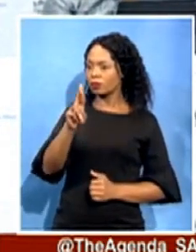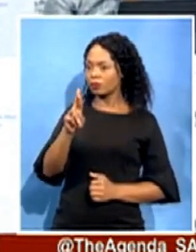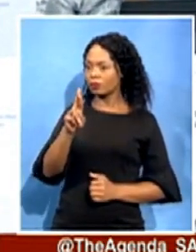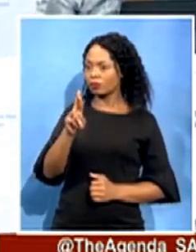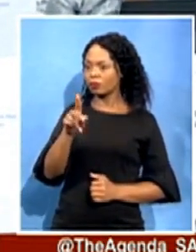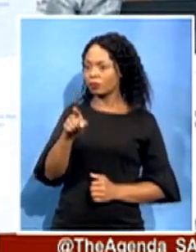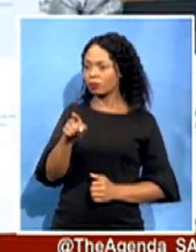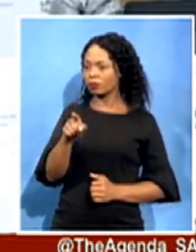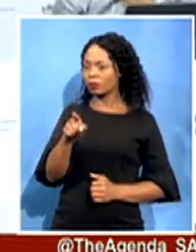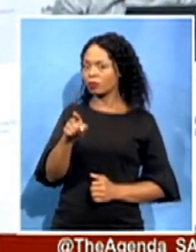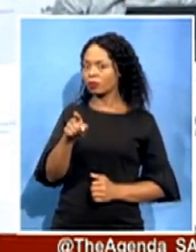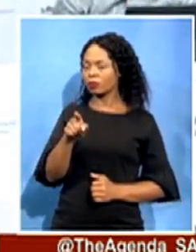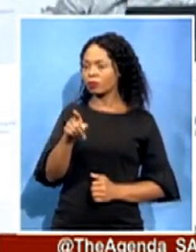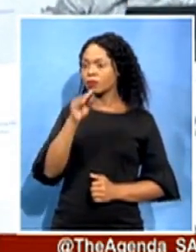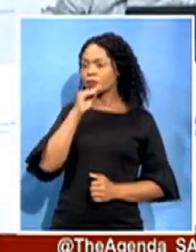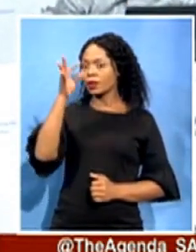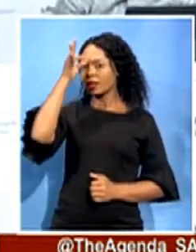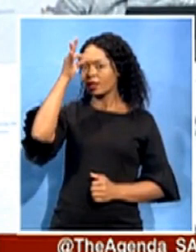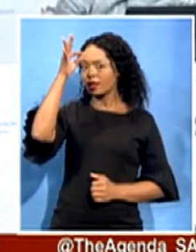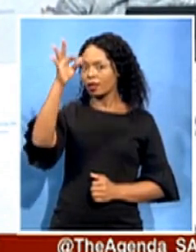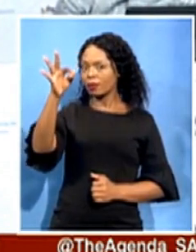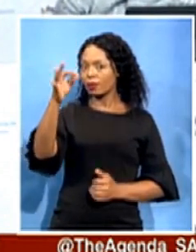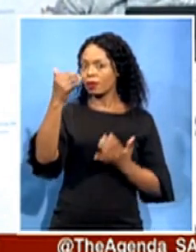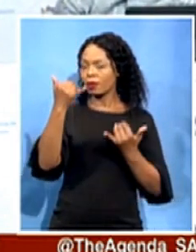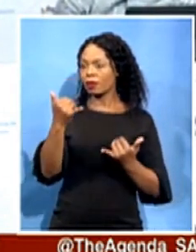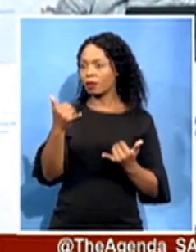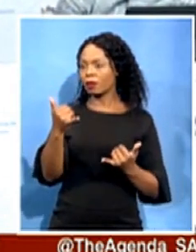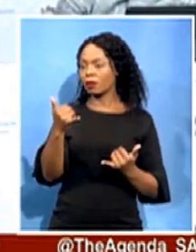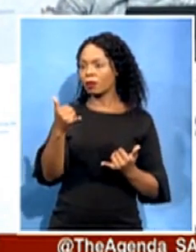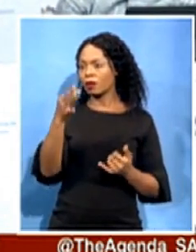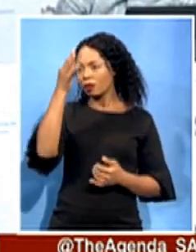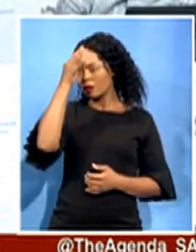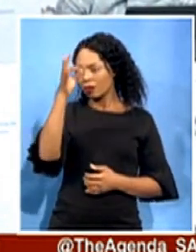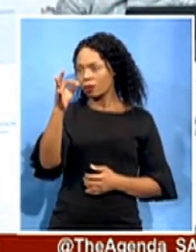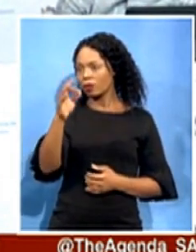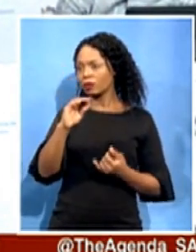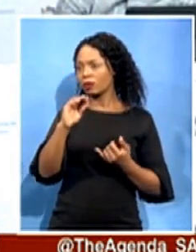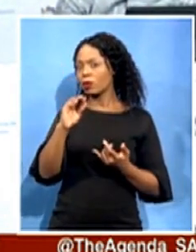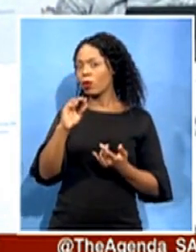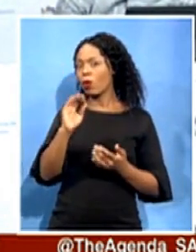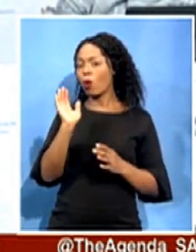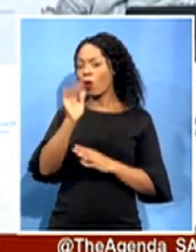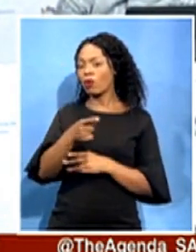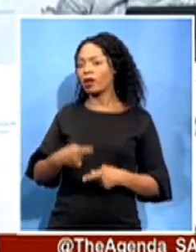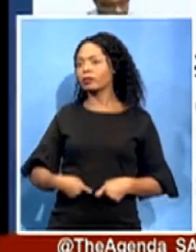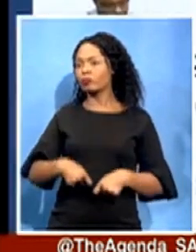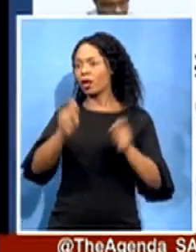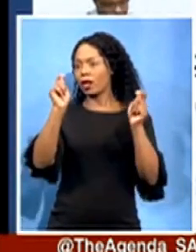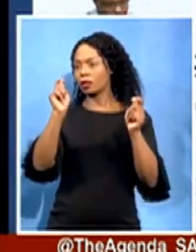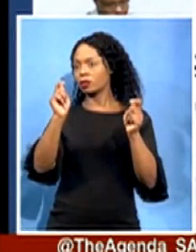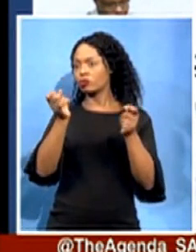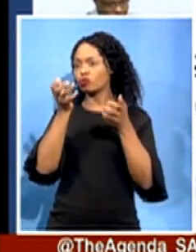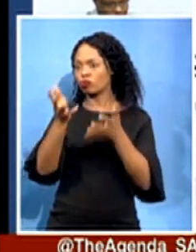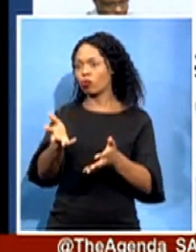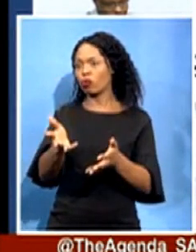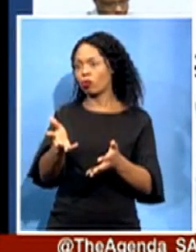over-budget because government is traditionally over-spending. Will you not then take this as a lesson to say...